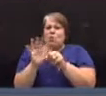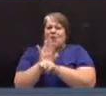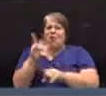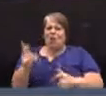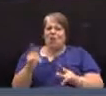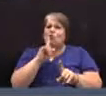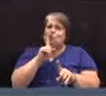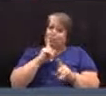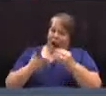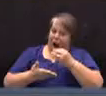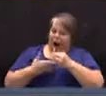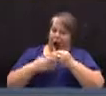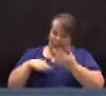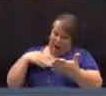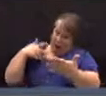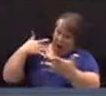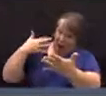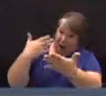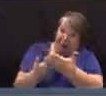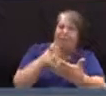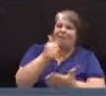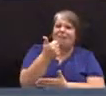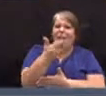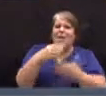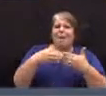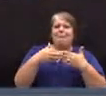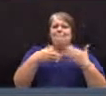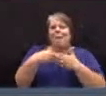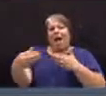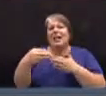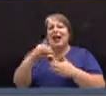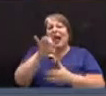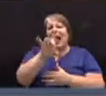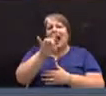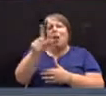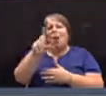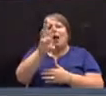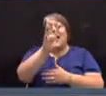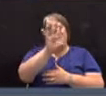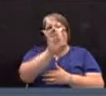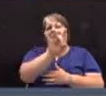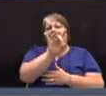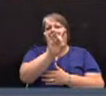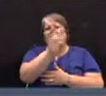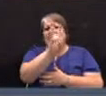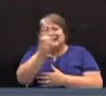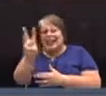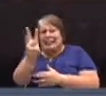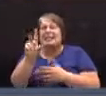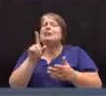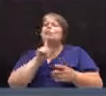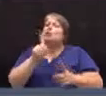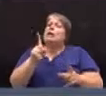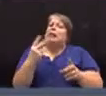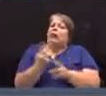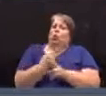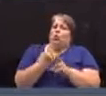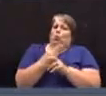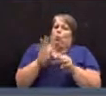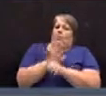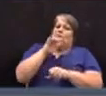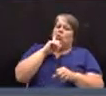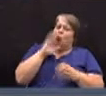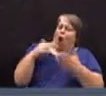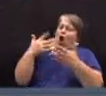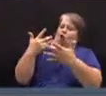helping to arrive at the $15,881,866. It's actually useful in arriving at